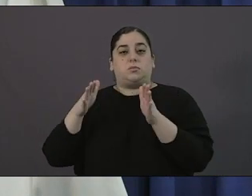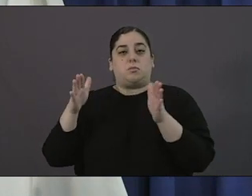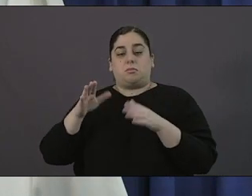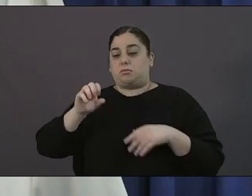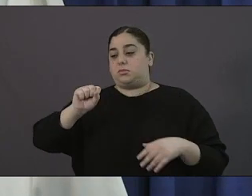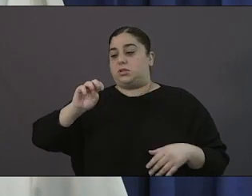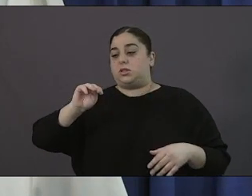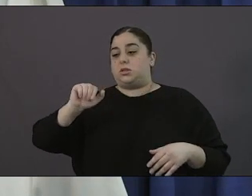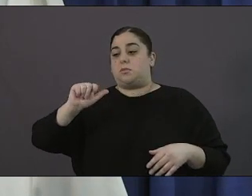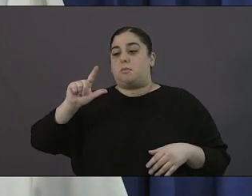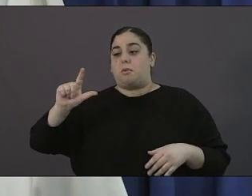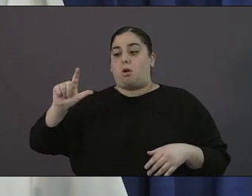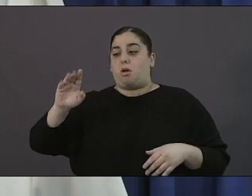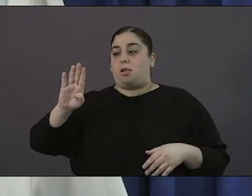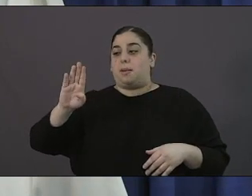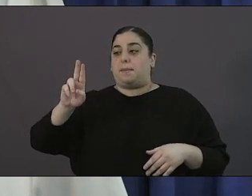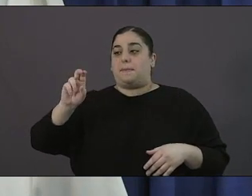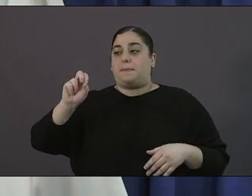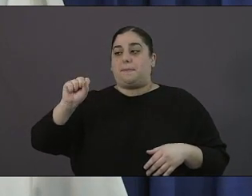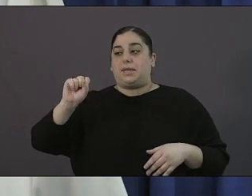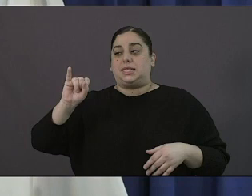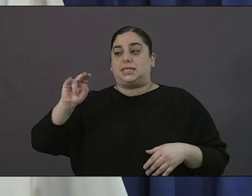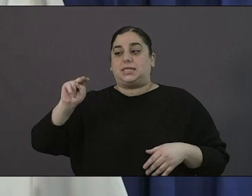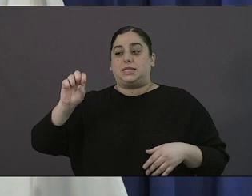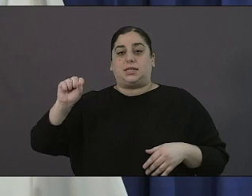next is kasha with kosh with five